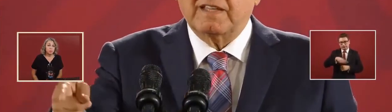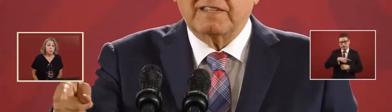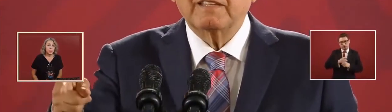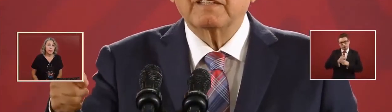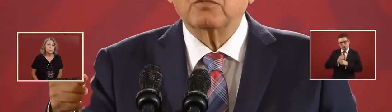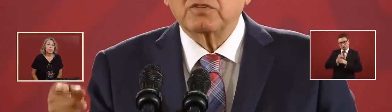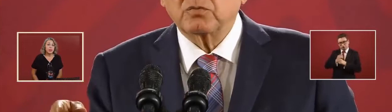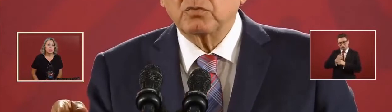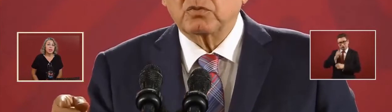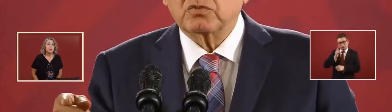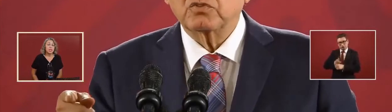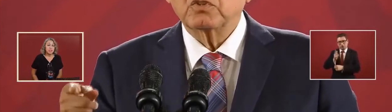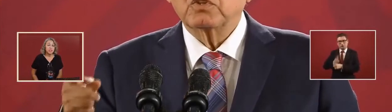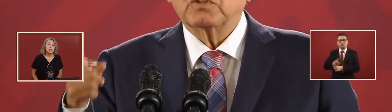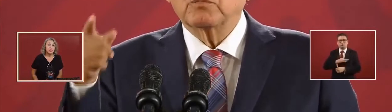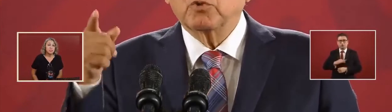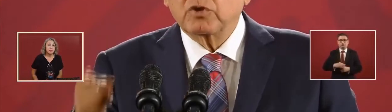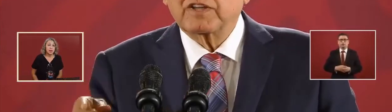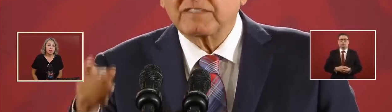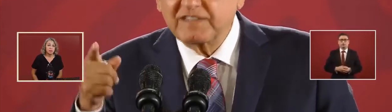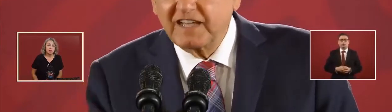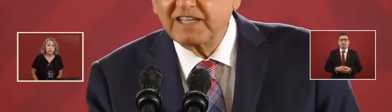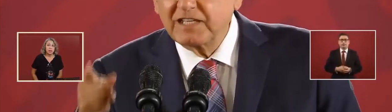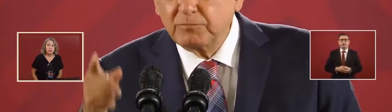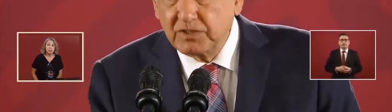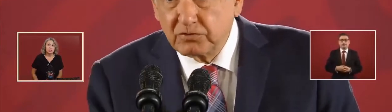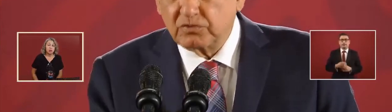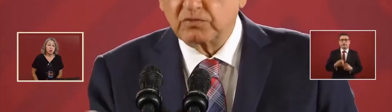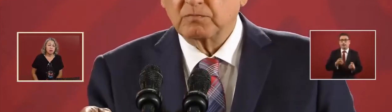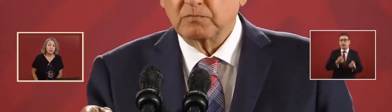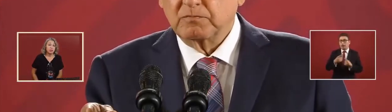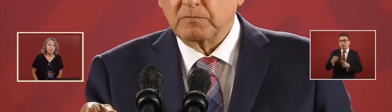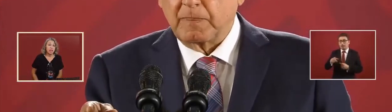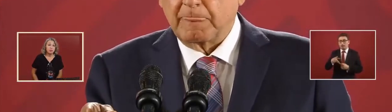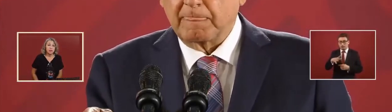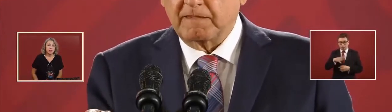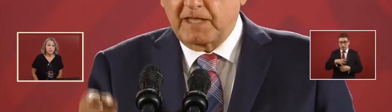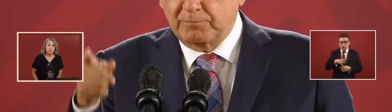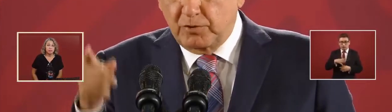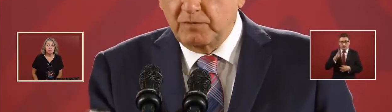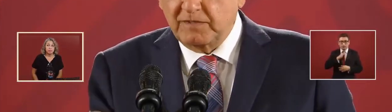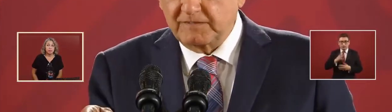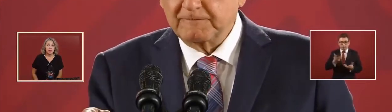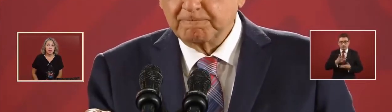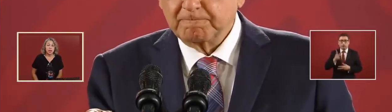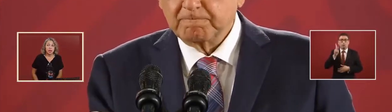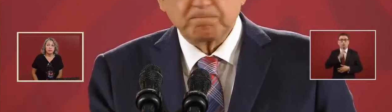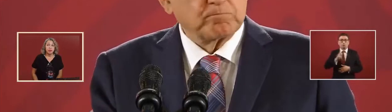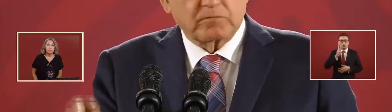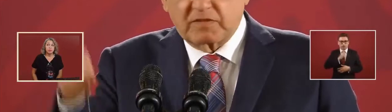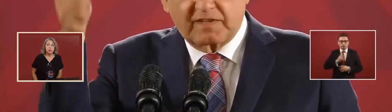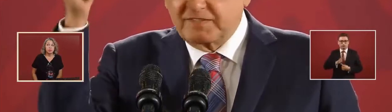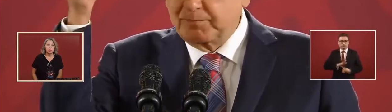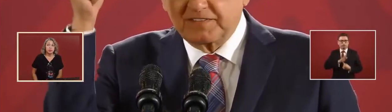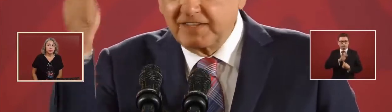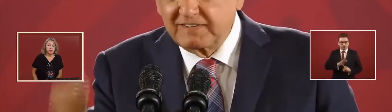these matters. So, if there are elements of proof, present them.